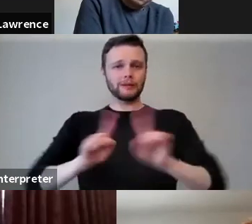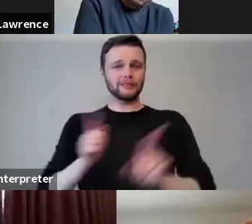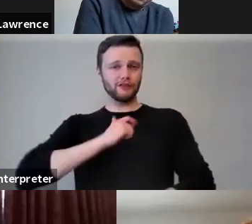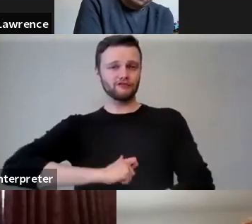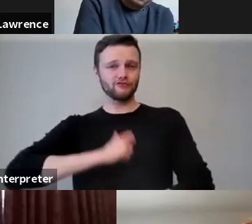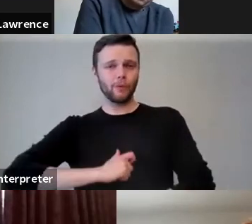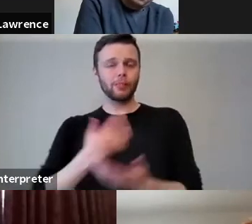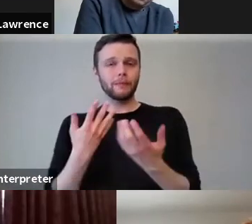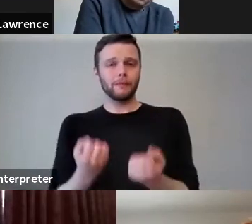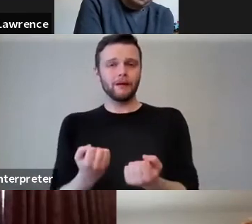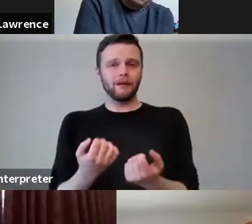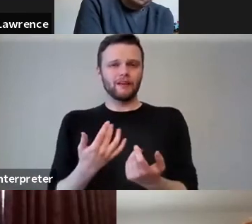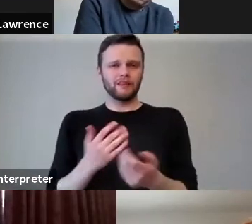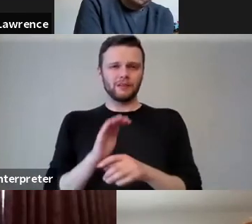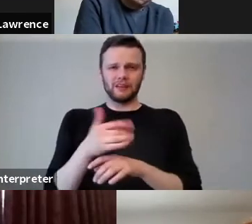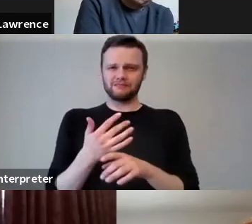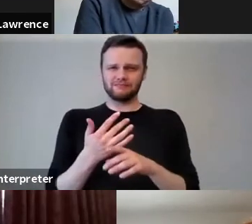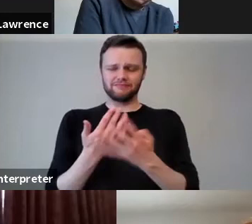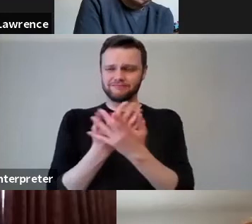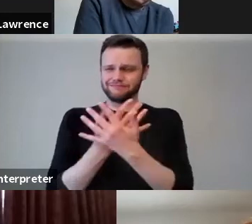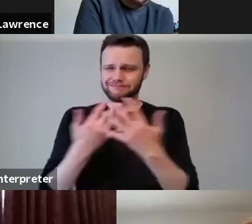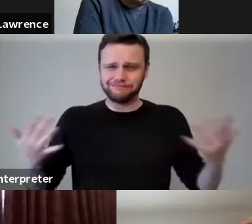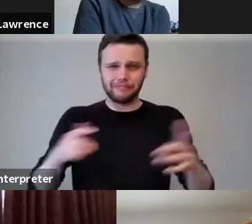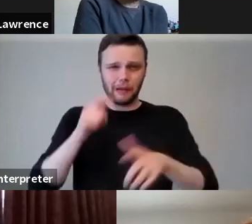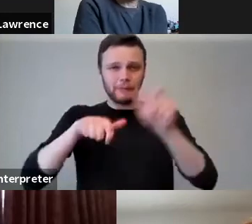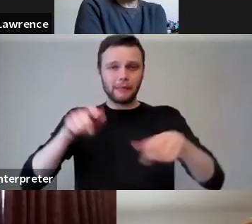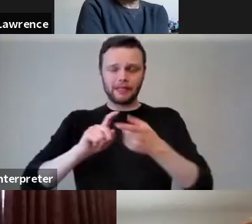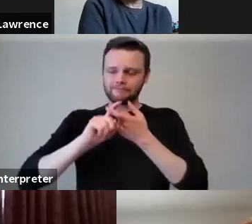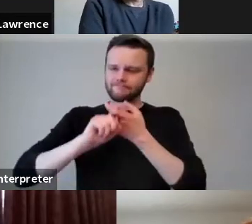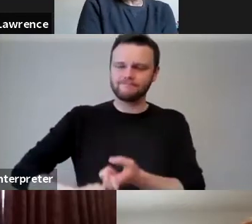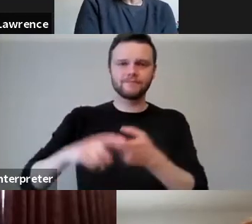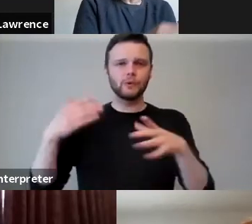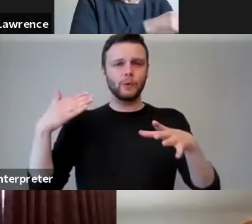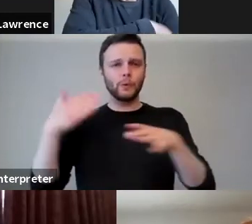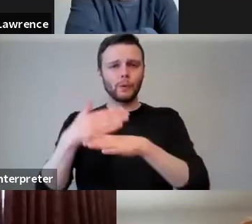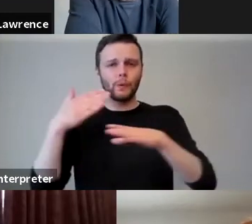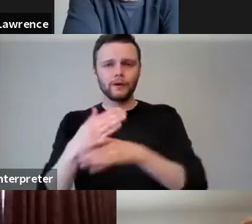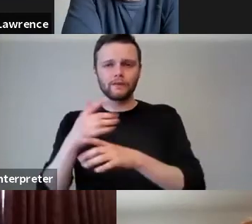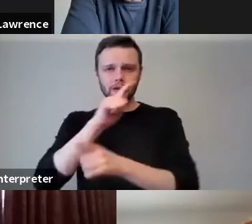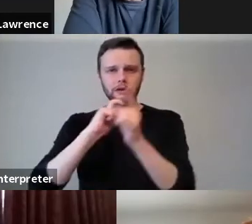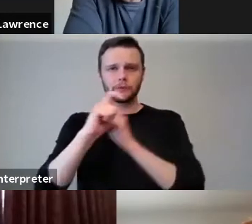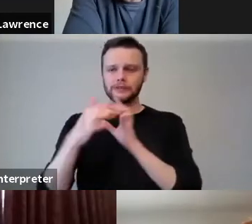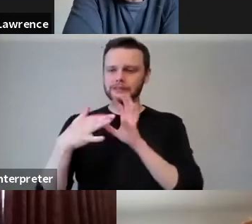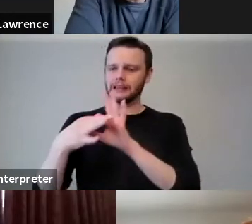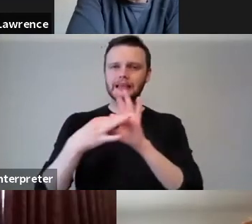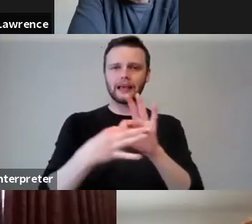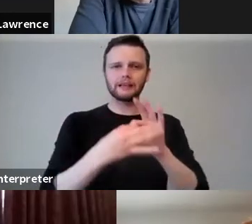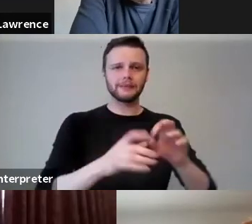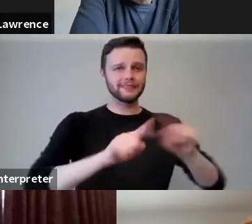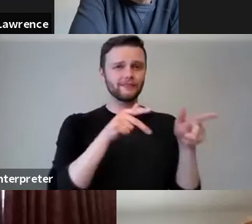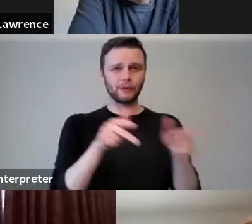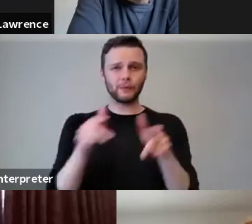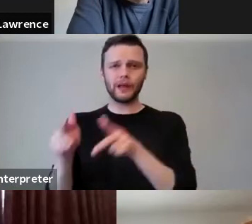But over 100 people who are all committed to working in terms of community engagement in different ways, which is really